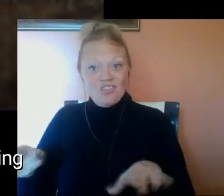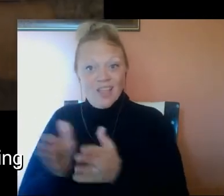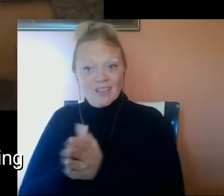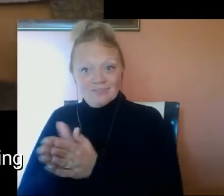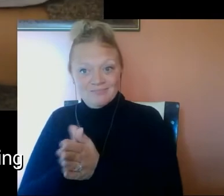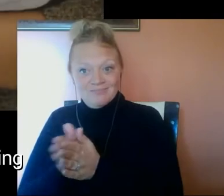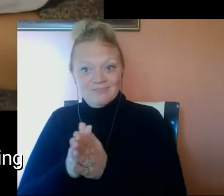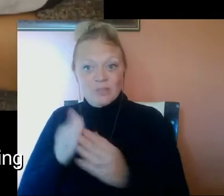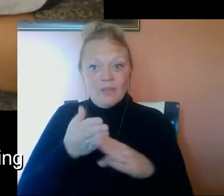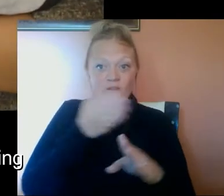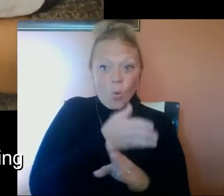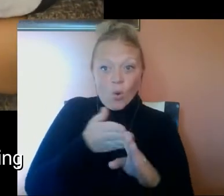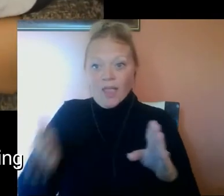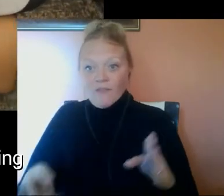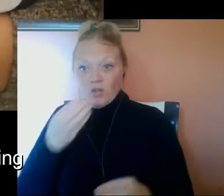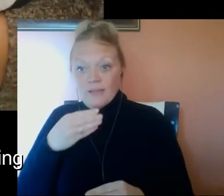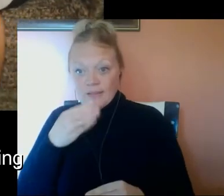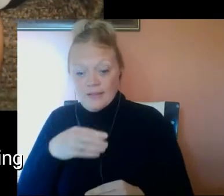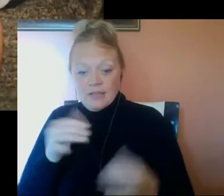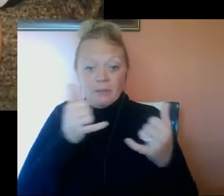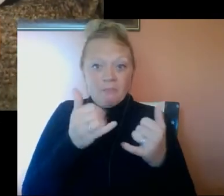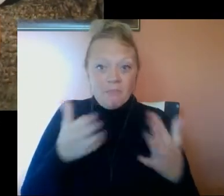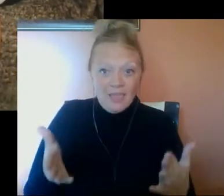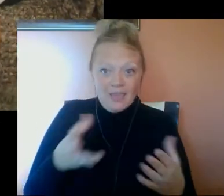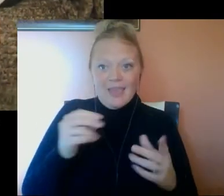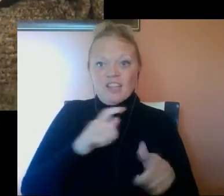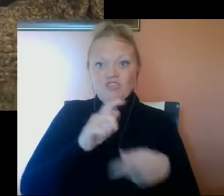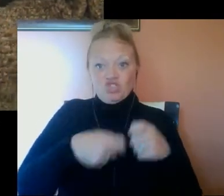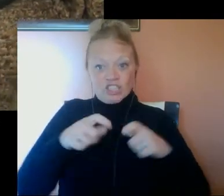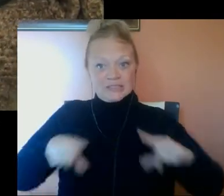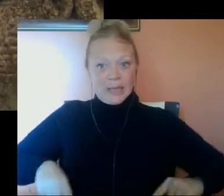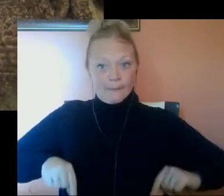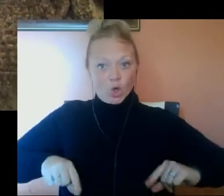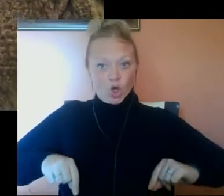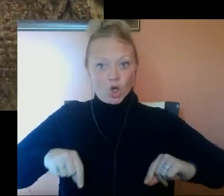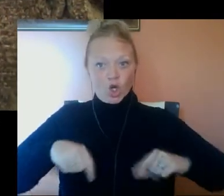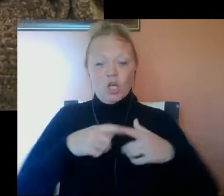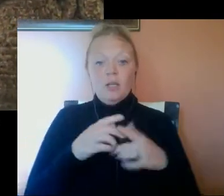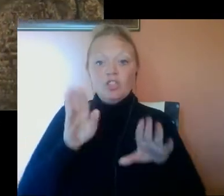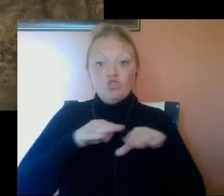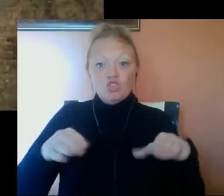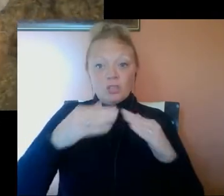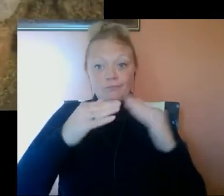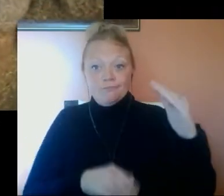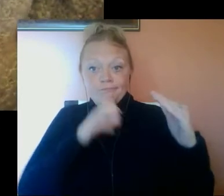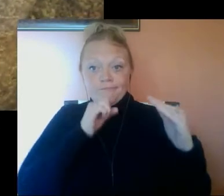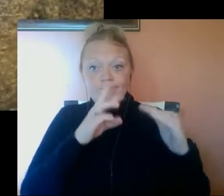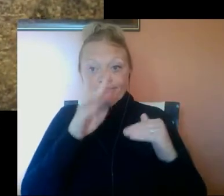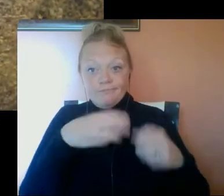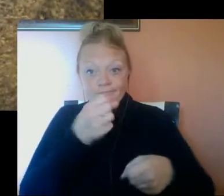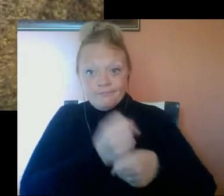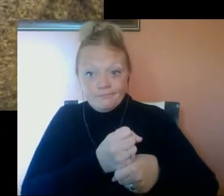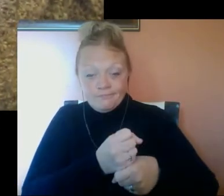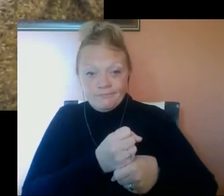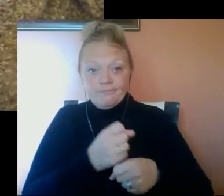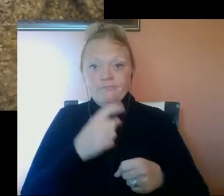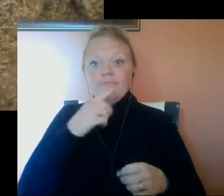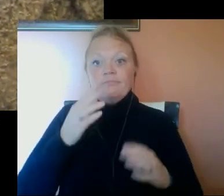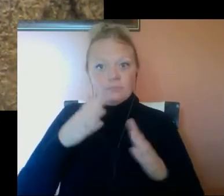hands and your child's hands before and after eating, after playing, and after changing a diaper. Children under the age of